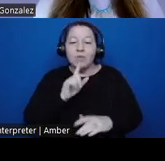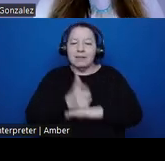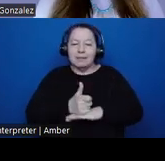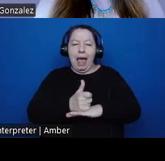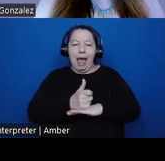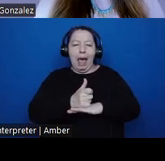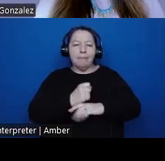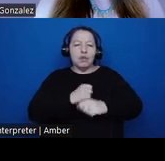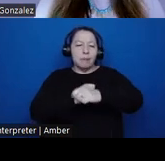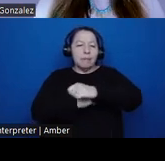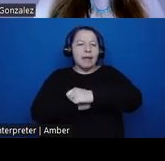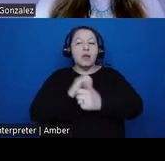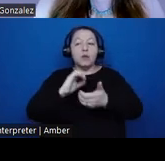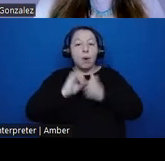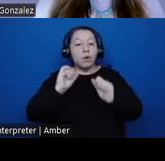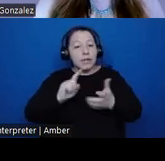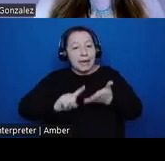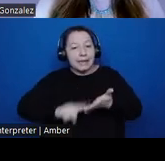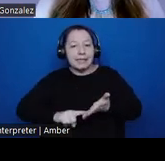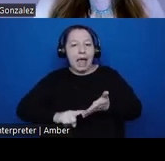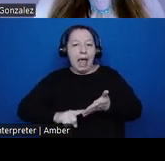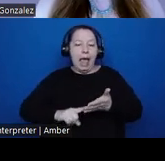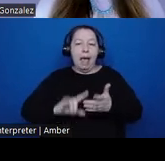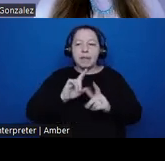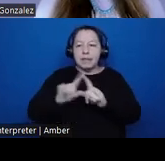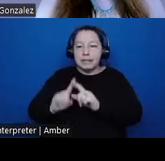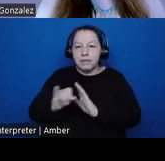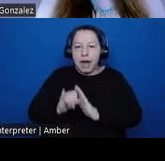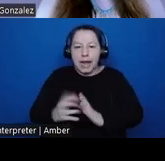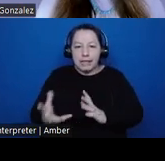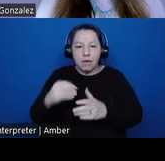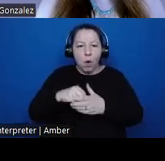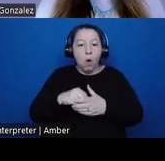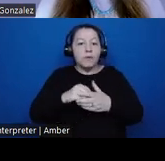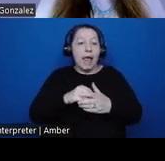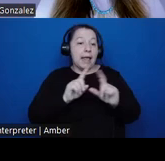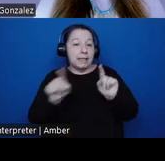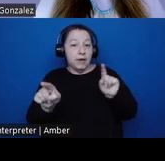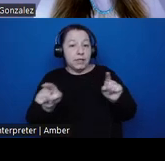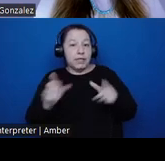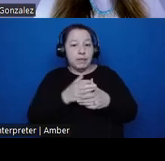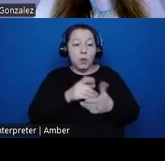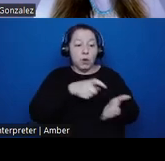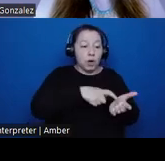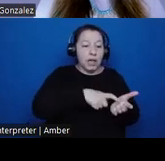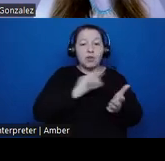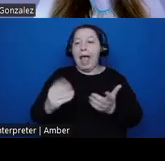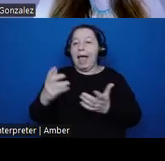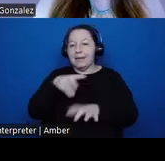examine the intersections and also divergences between archaeological and indigenous ways of knowing.